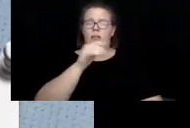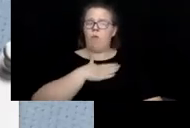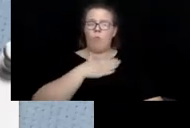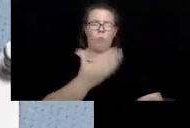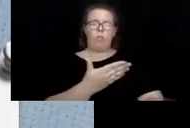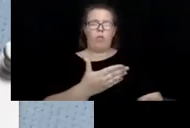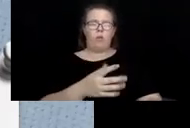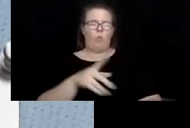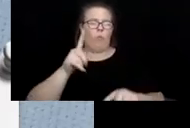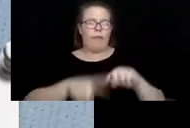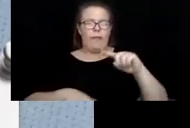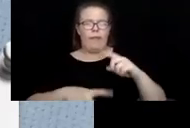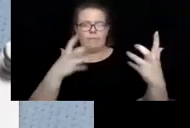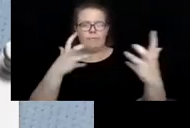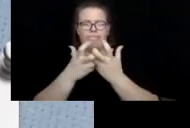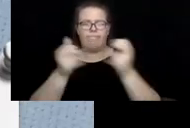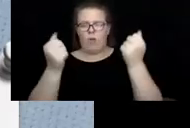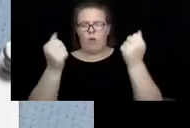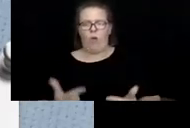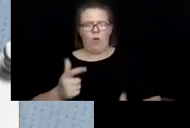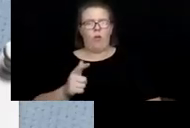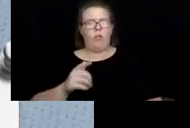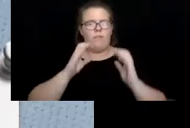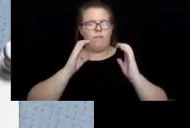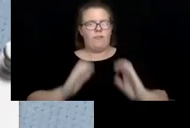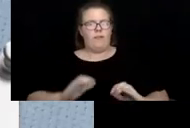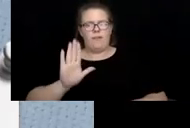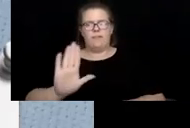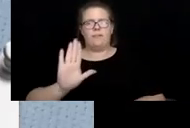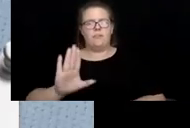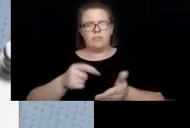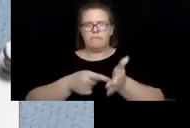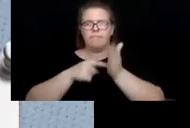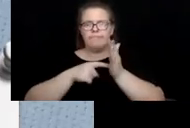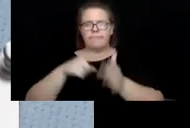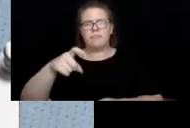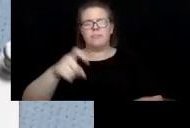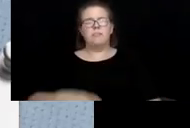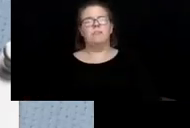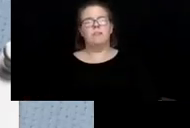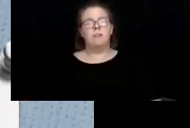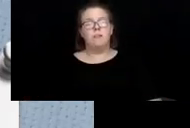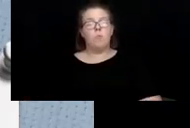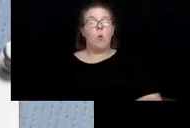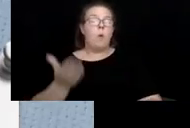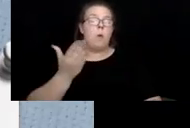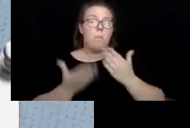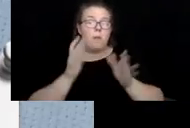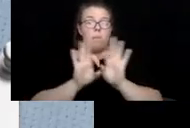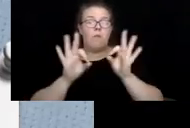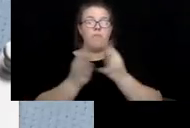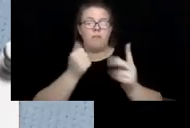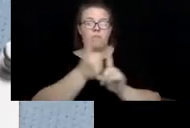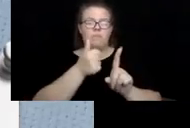able to meet all of the client's essential needs. In other cases, family members may be the ones actually